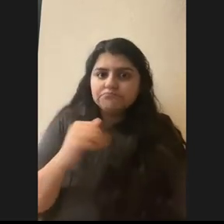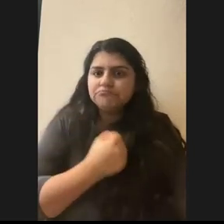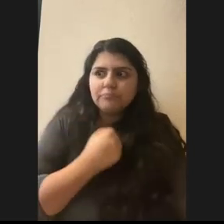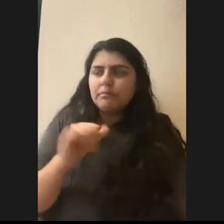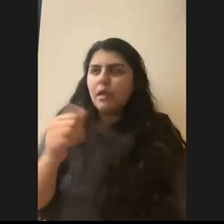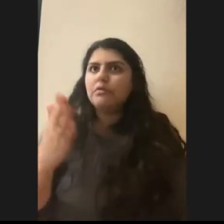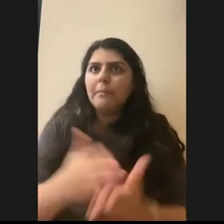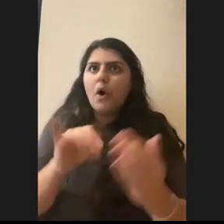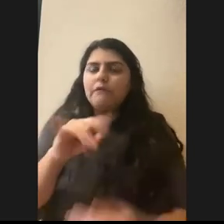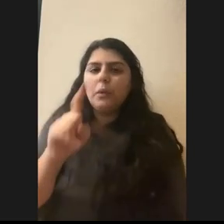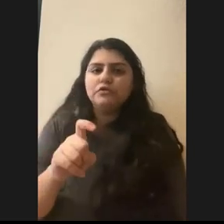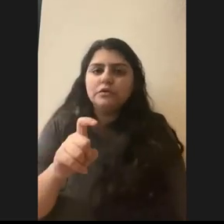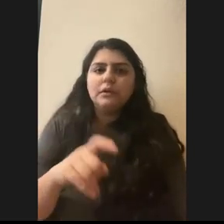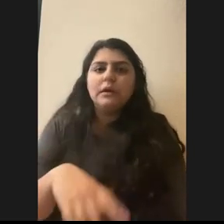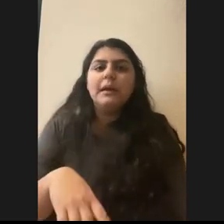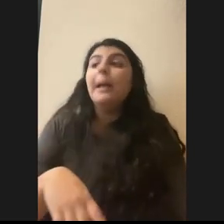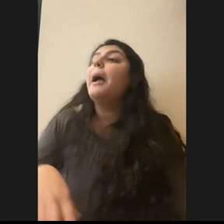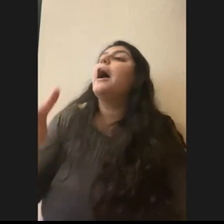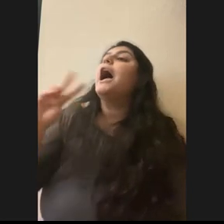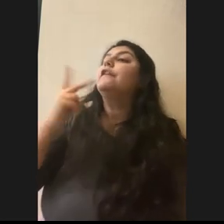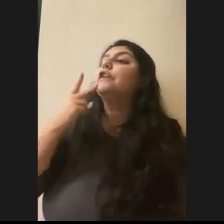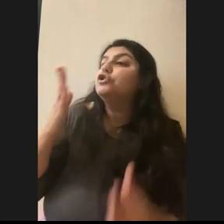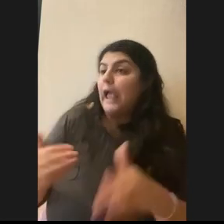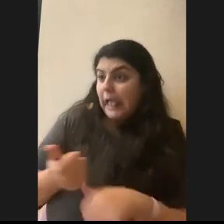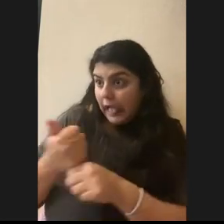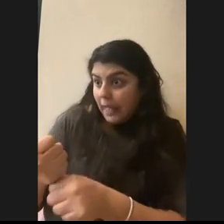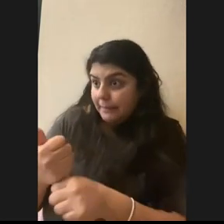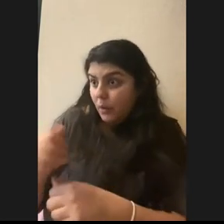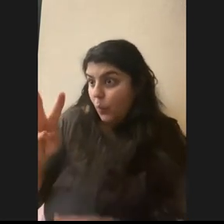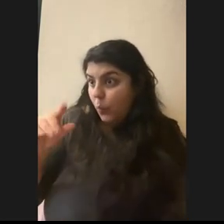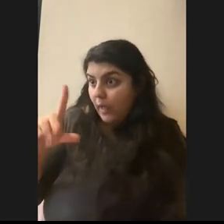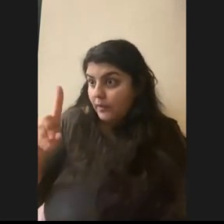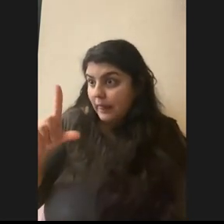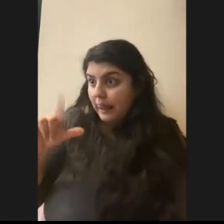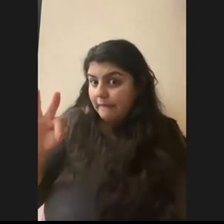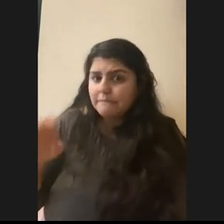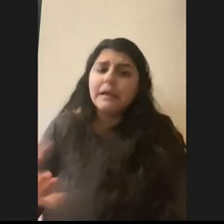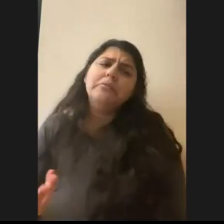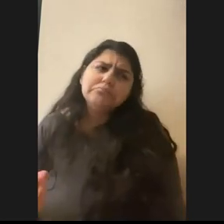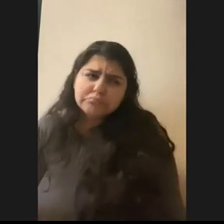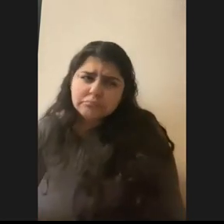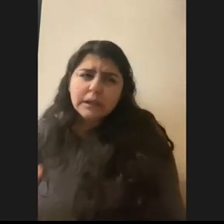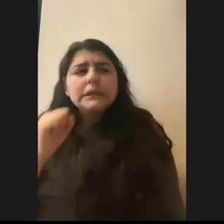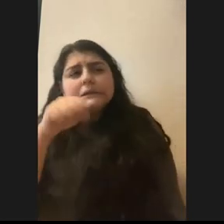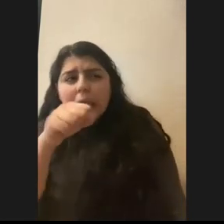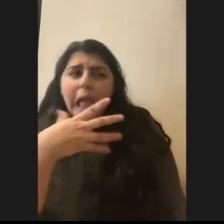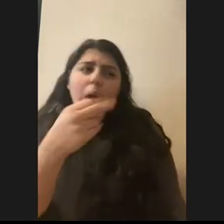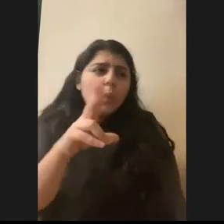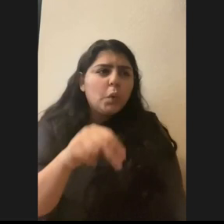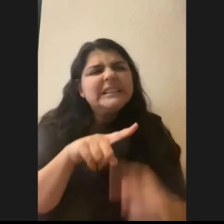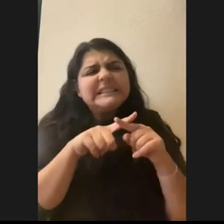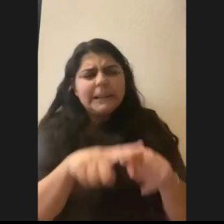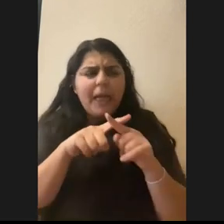parts of the question? It was, uh, is being a vegetarian helpful for wildlife? Ah, yes, yes and no, it just depends.